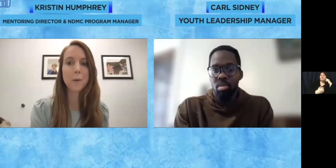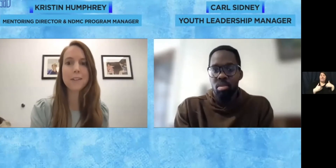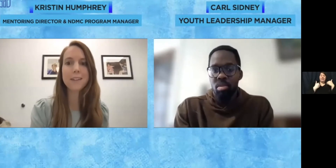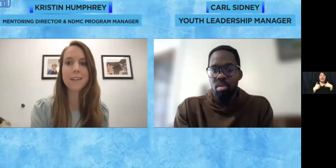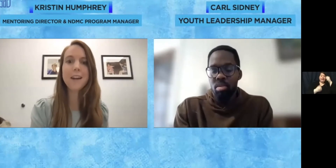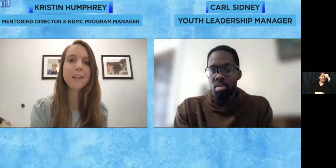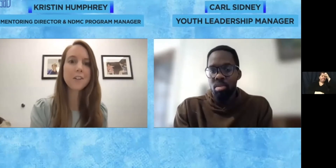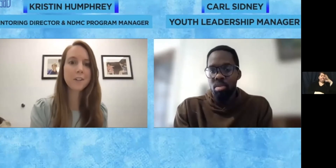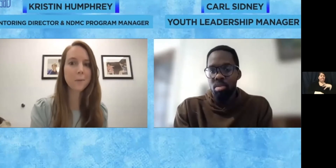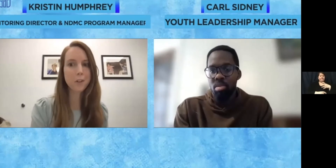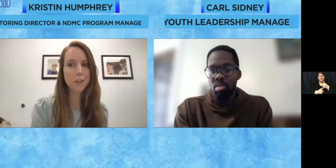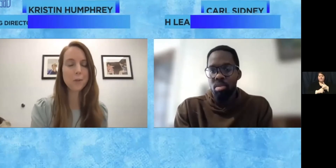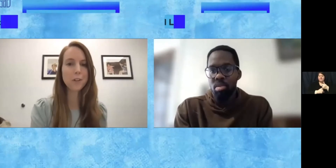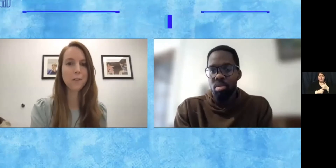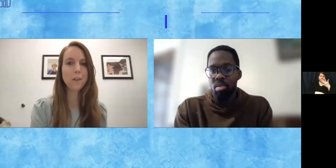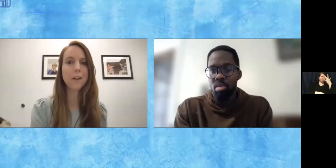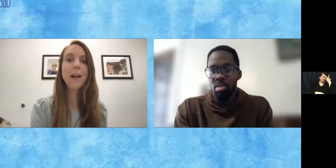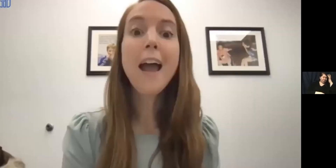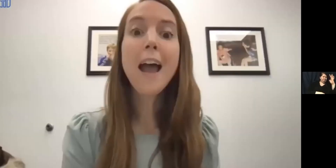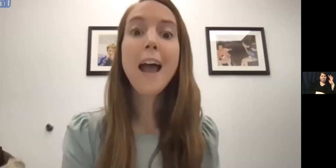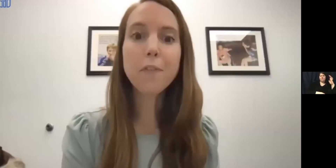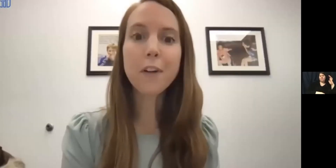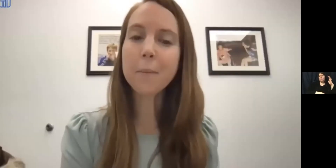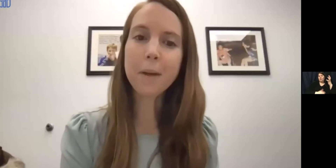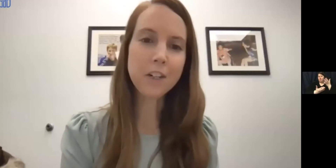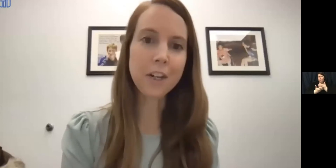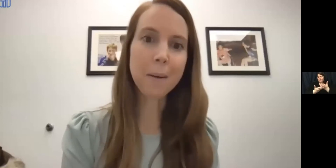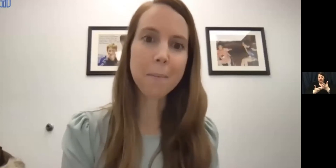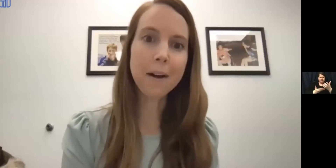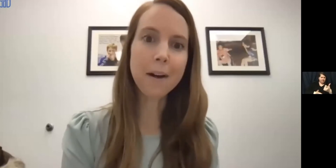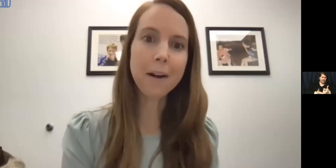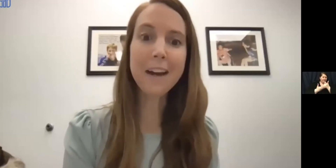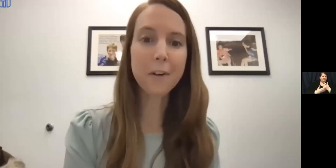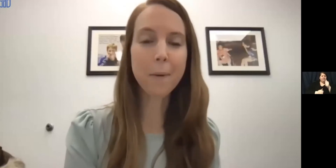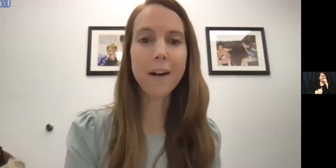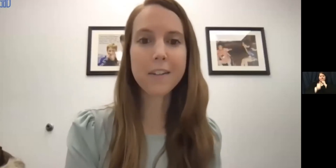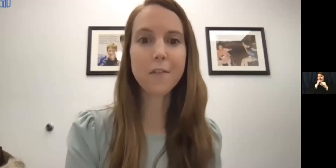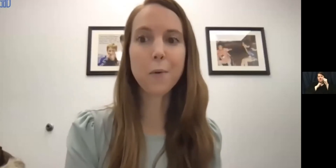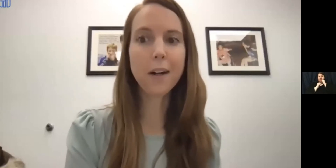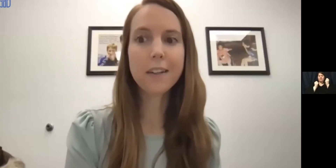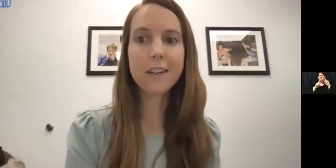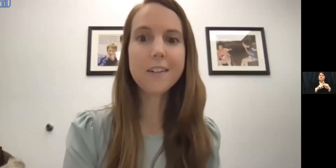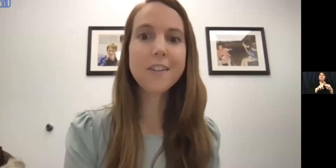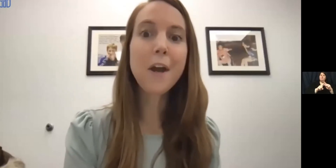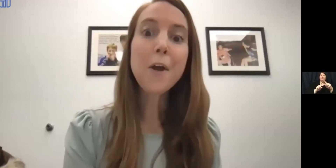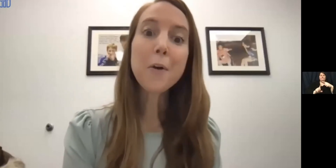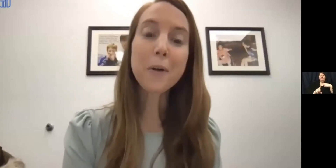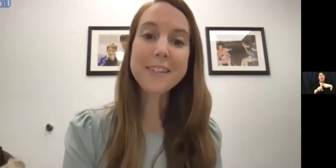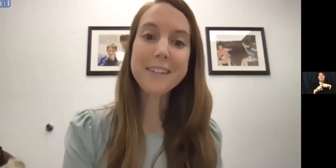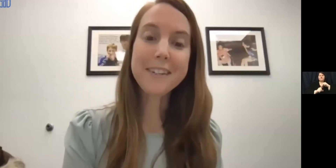who was intelligent, resourceful, helpful, and patient among many other positive qualities.